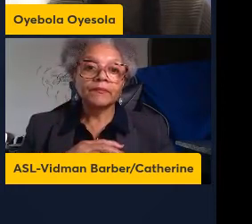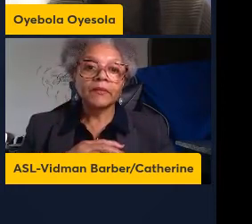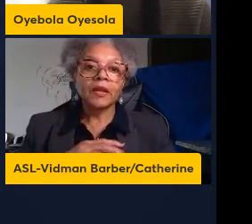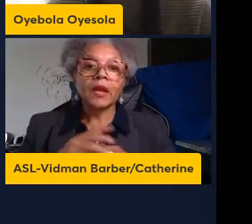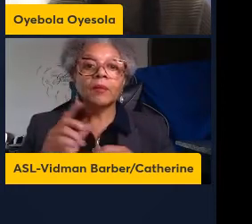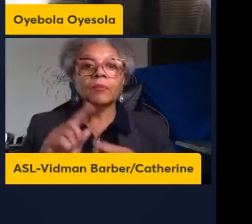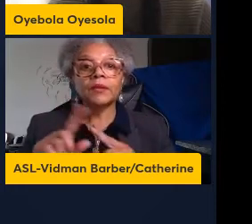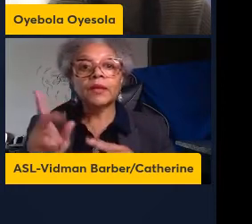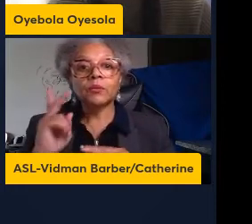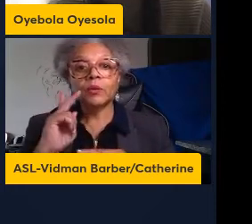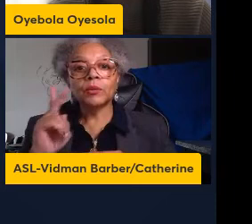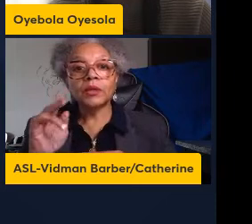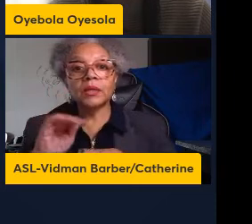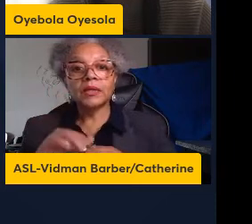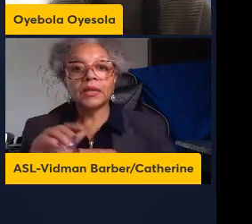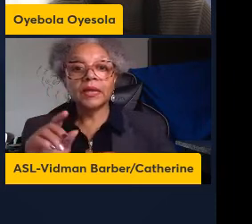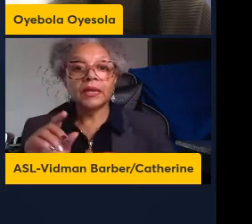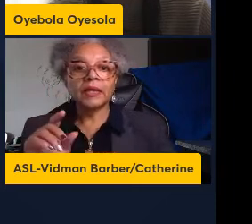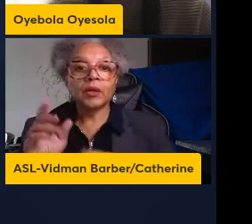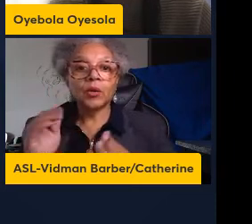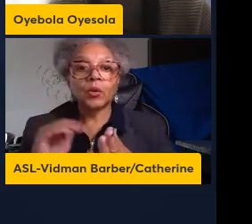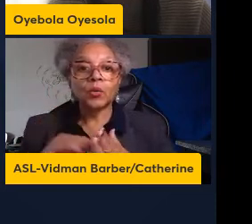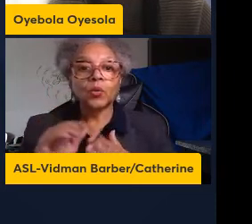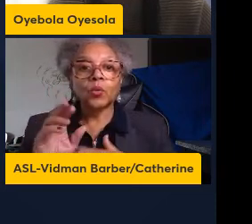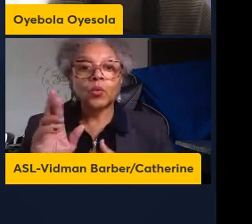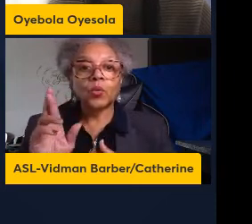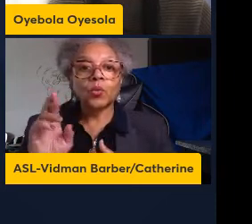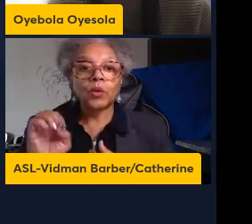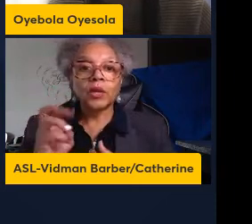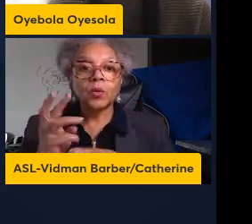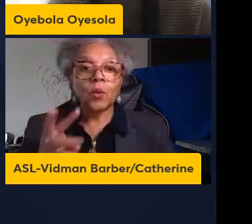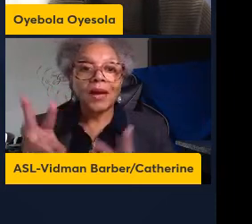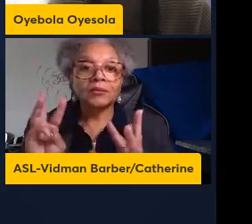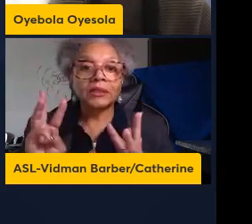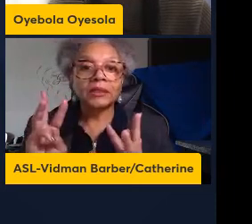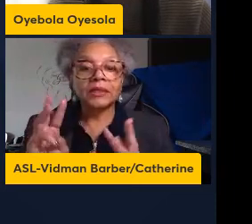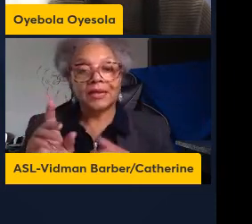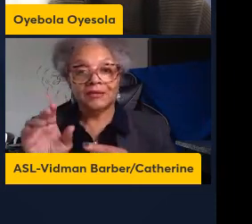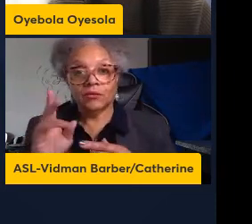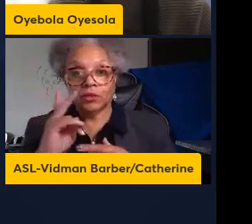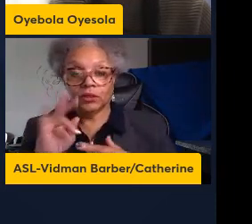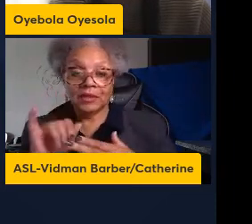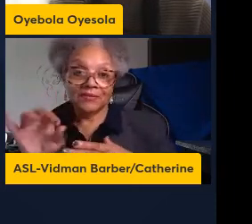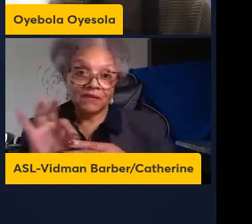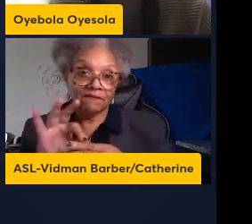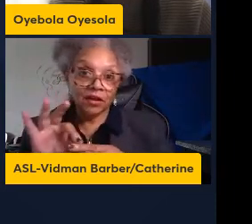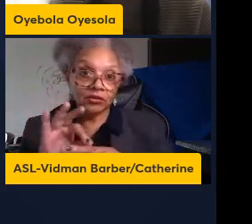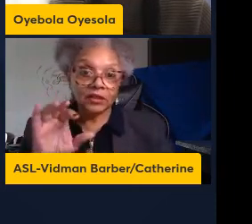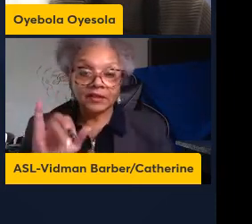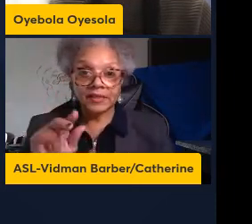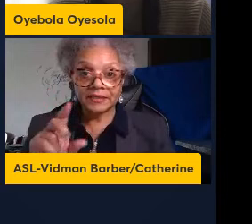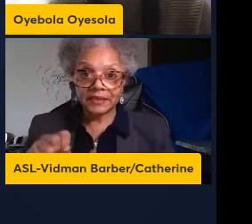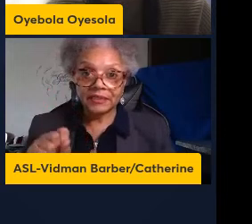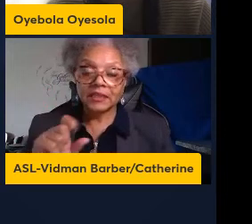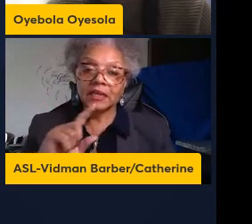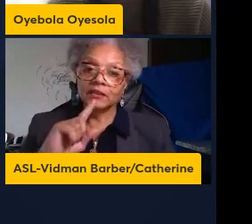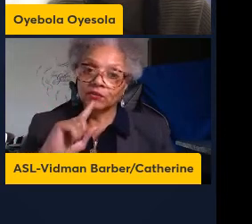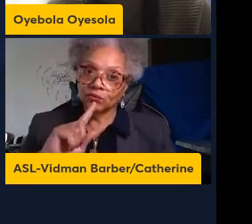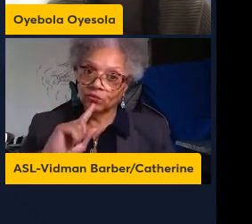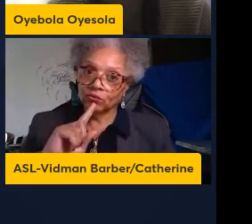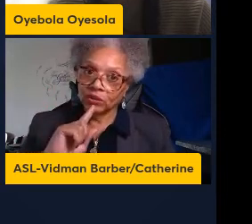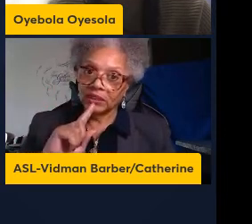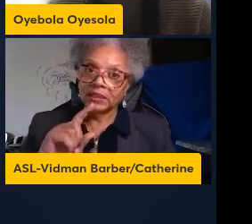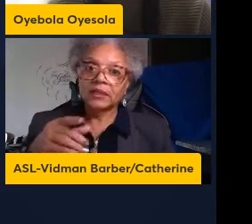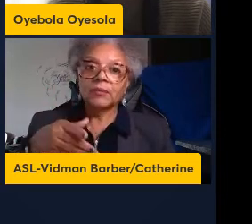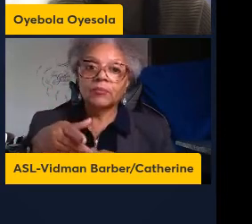at cytokine production and function of the cells it seems like really the host genetic